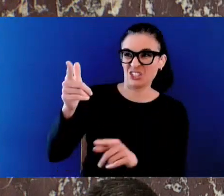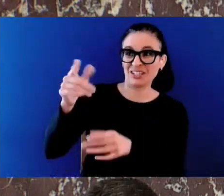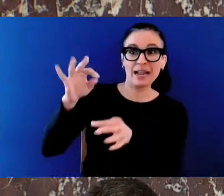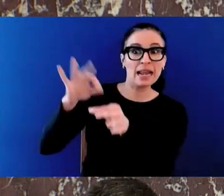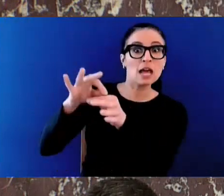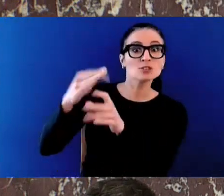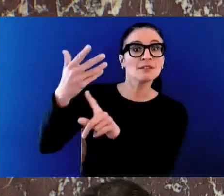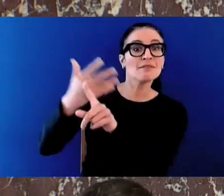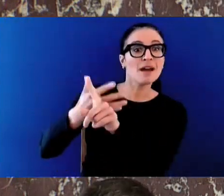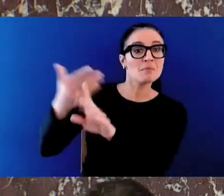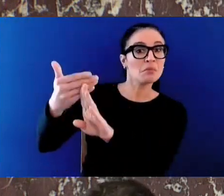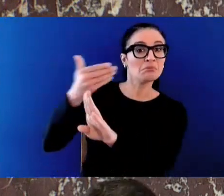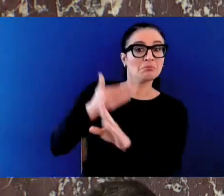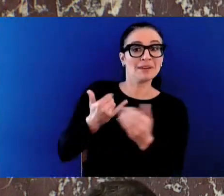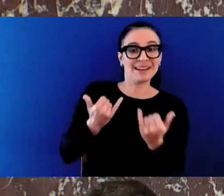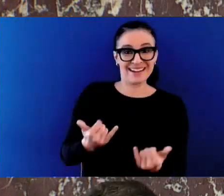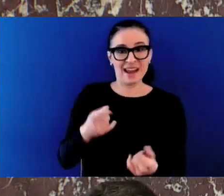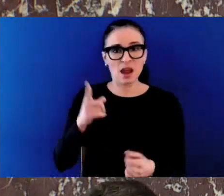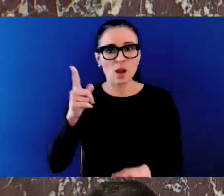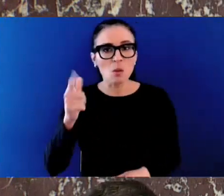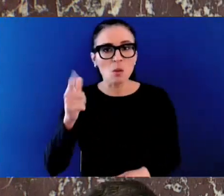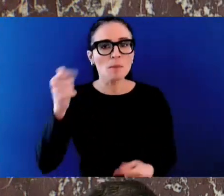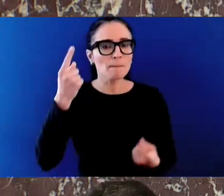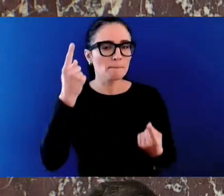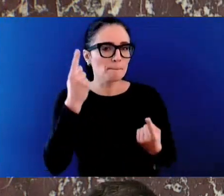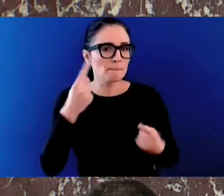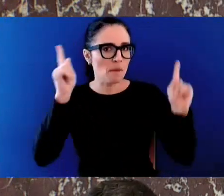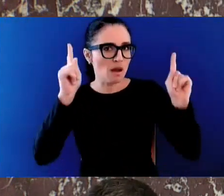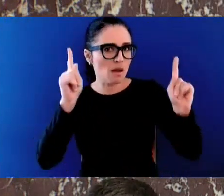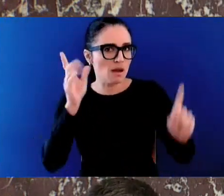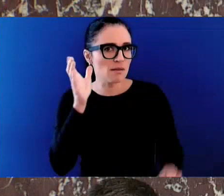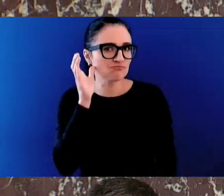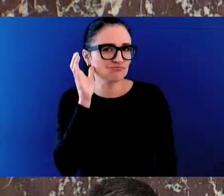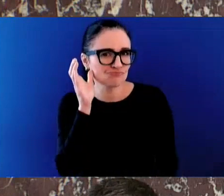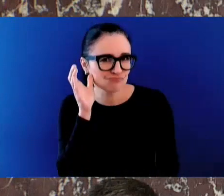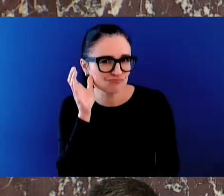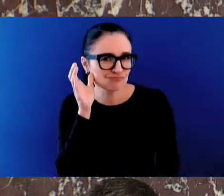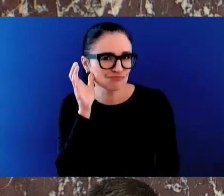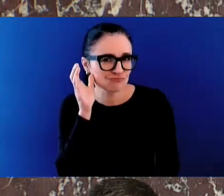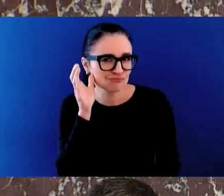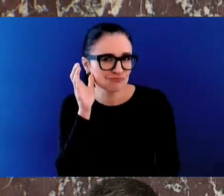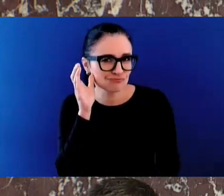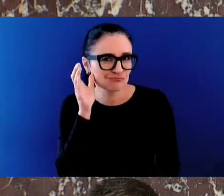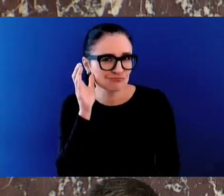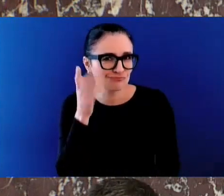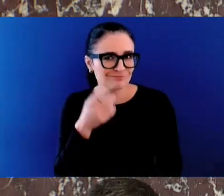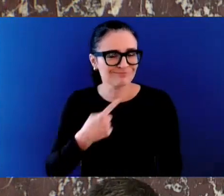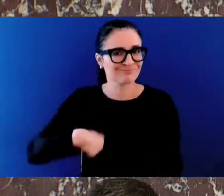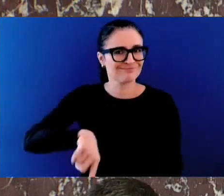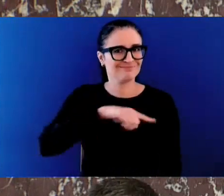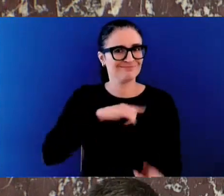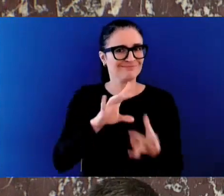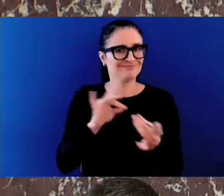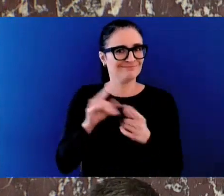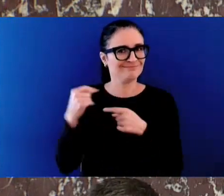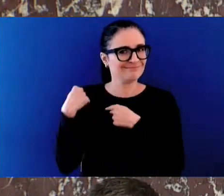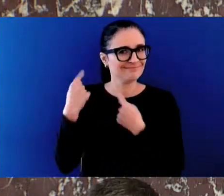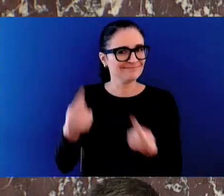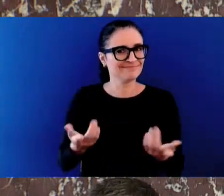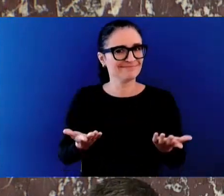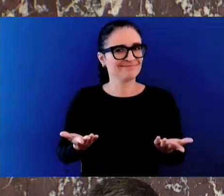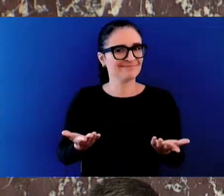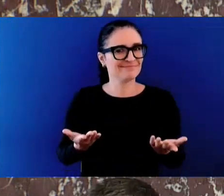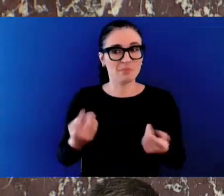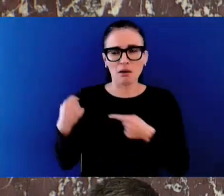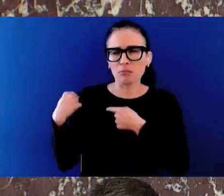months of pressure across British Columbia, from BC United to municipalities to other agencies. The Premier is